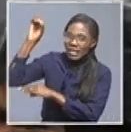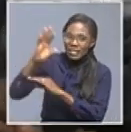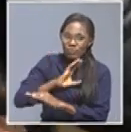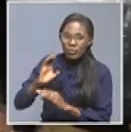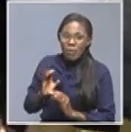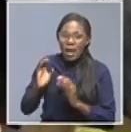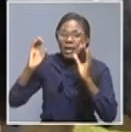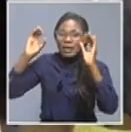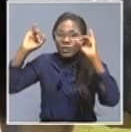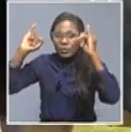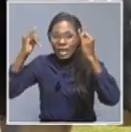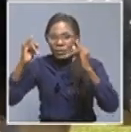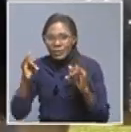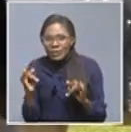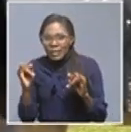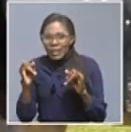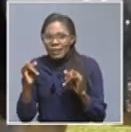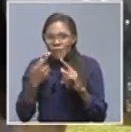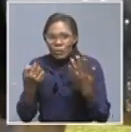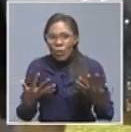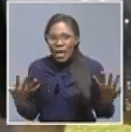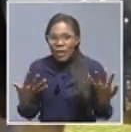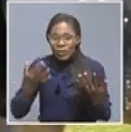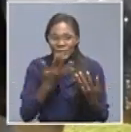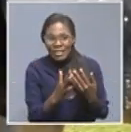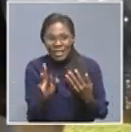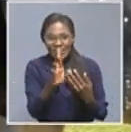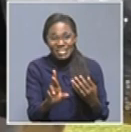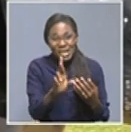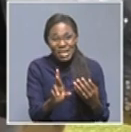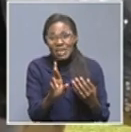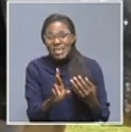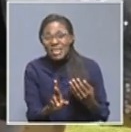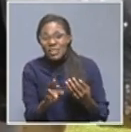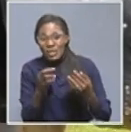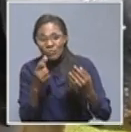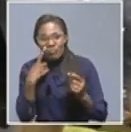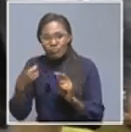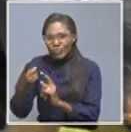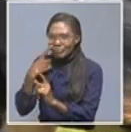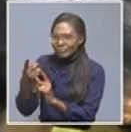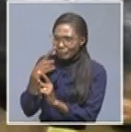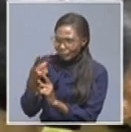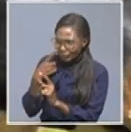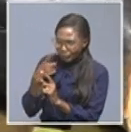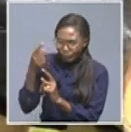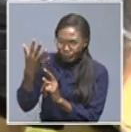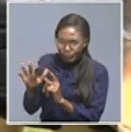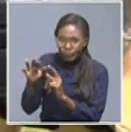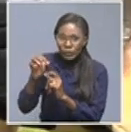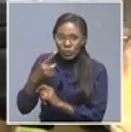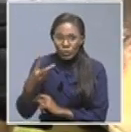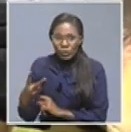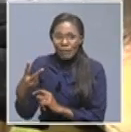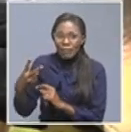Council Mayor here and we are coming to you live from the Oceana region where we had just witnessed the the the the 12th